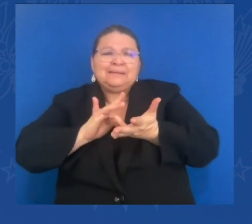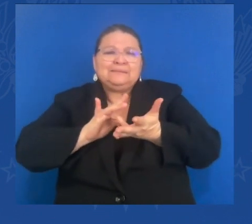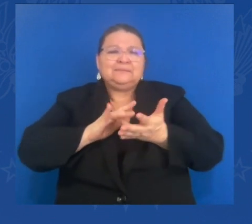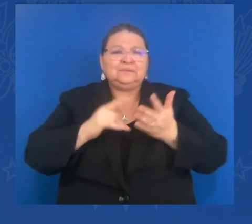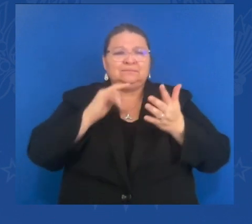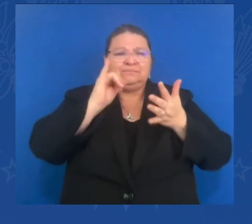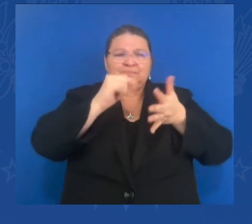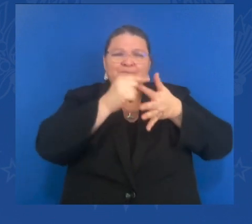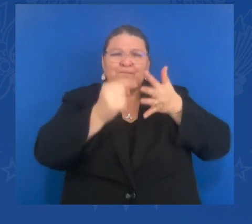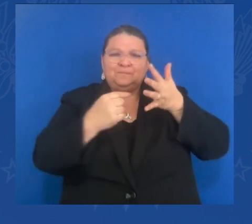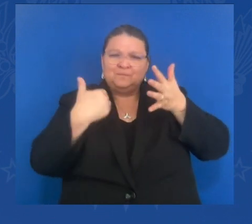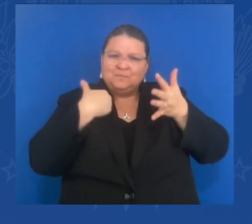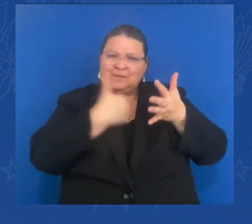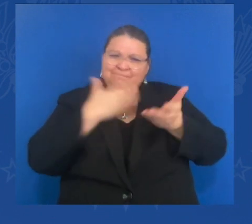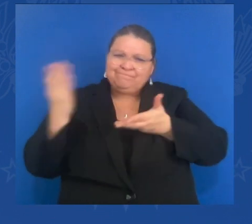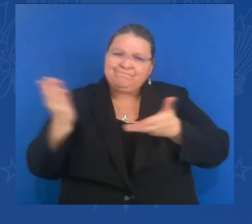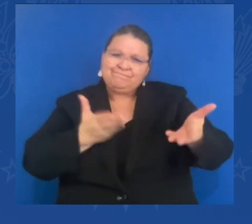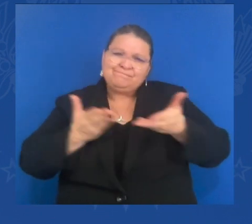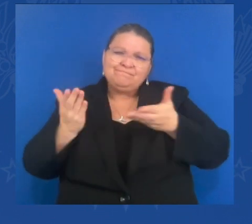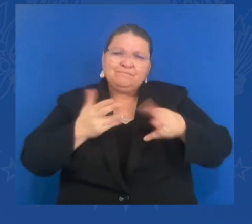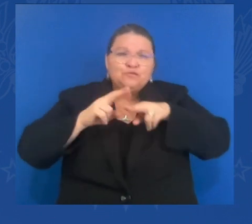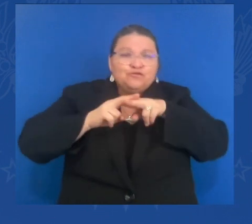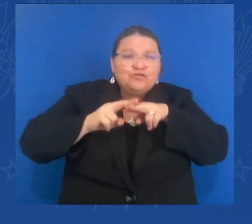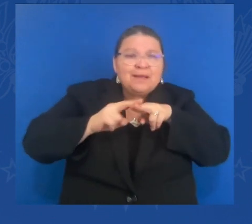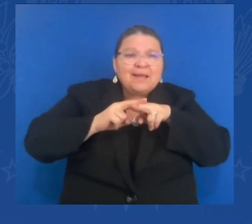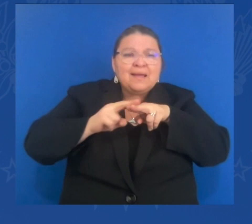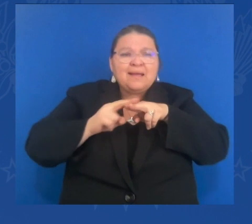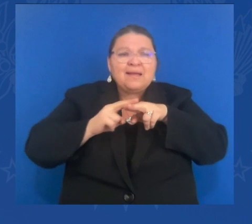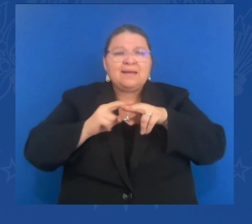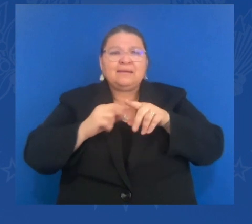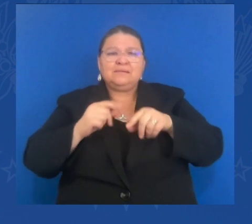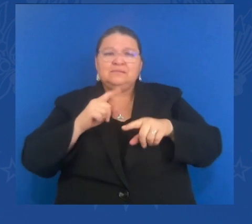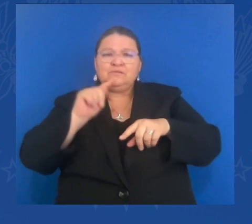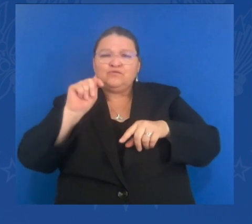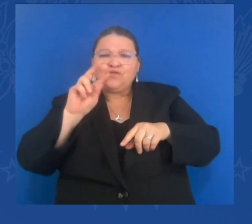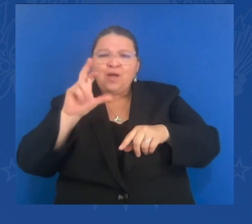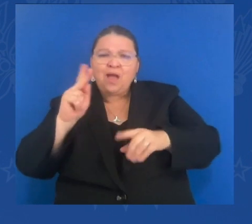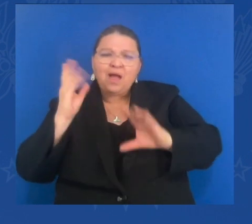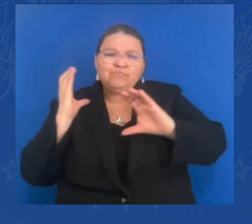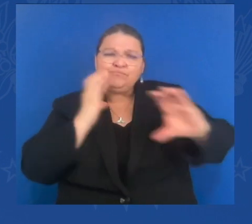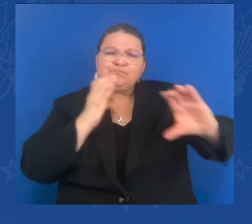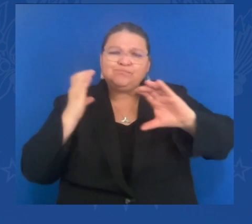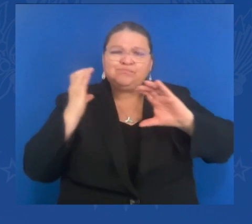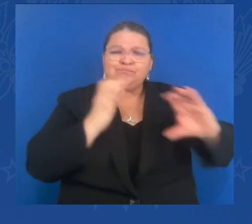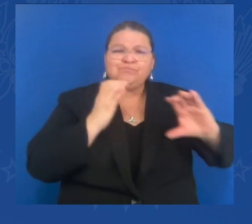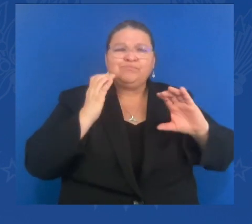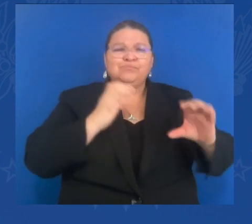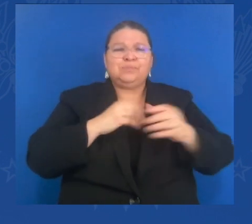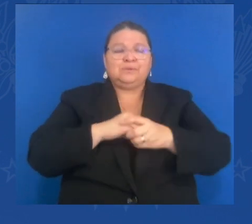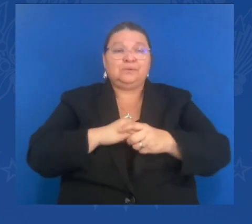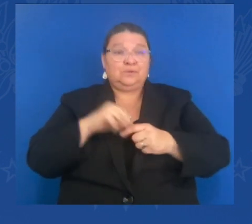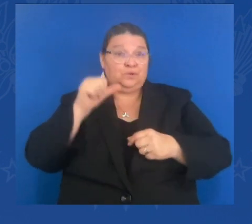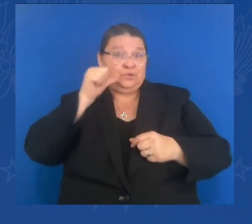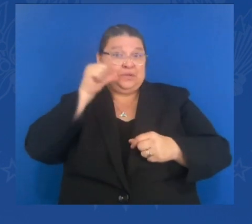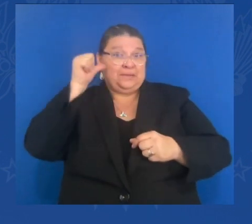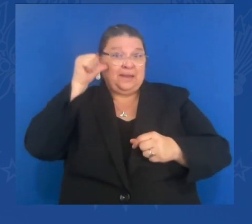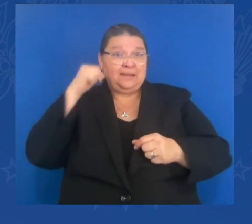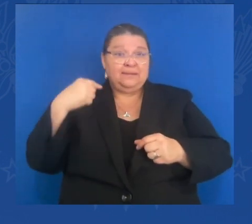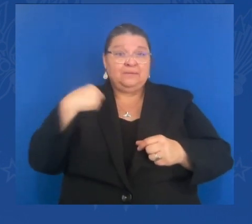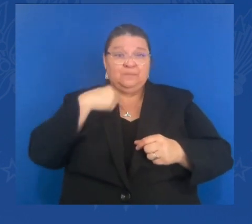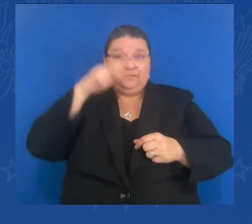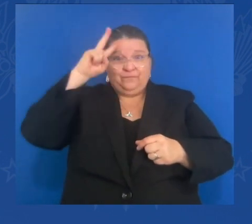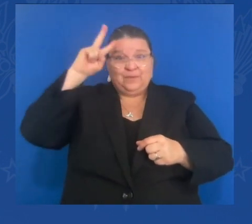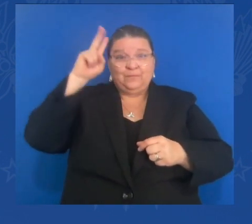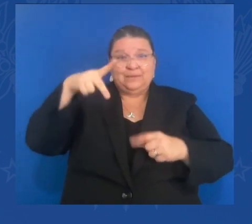Yesterday in Poland, Vice President Harris announced an additional $53 million in additional humanitarian support